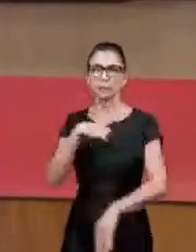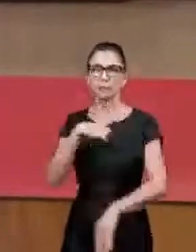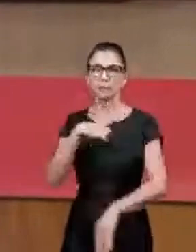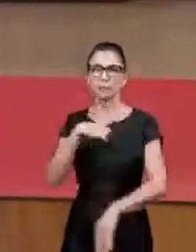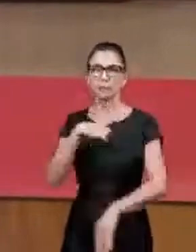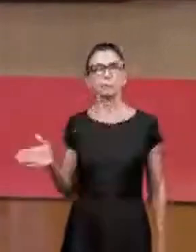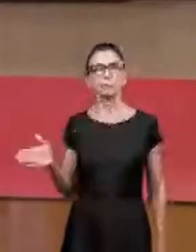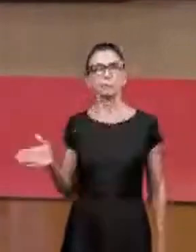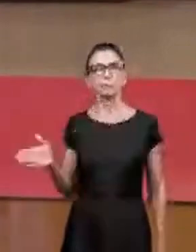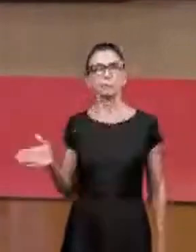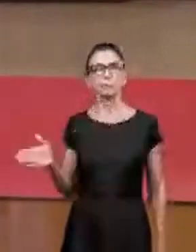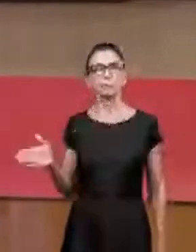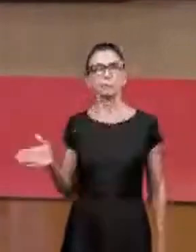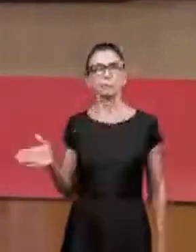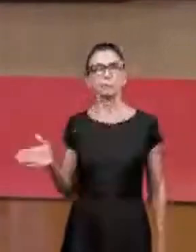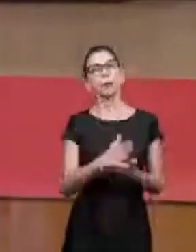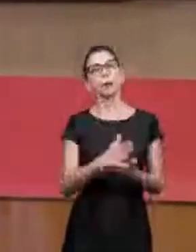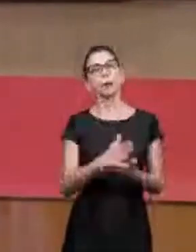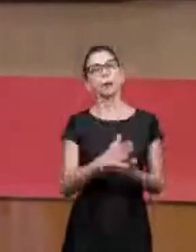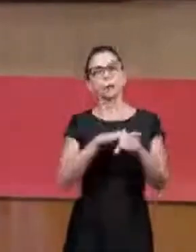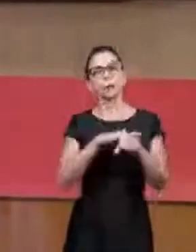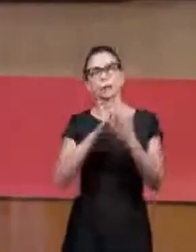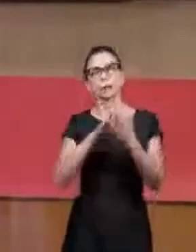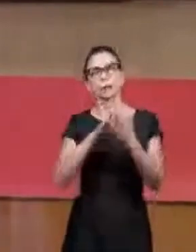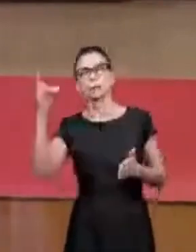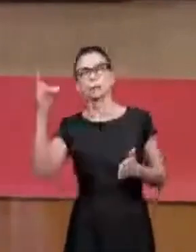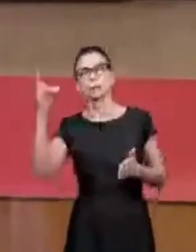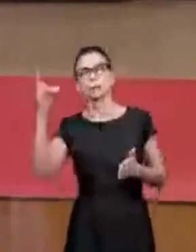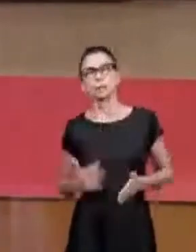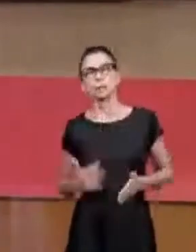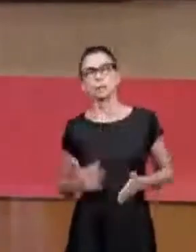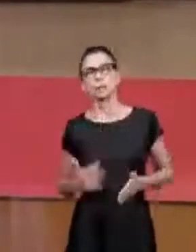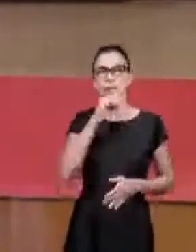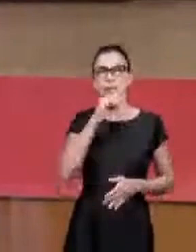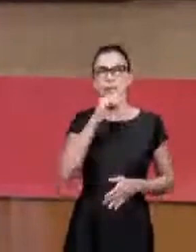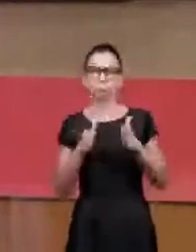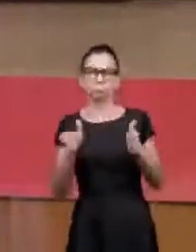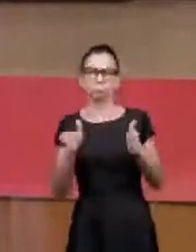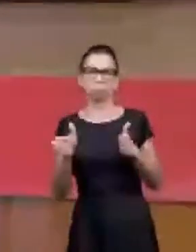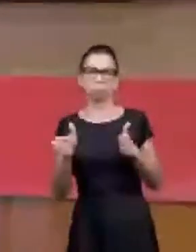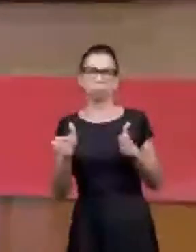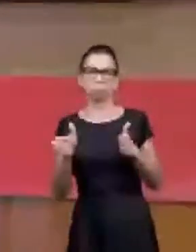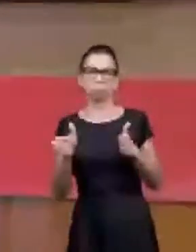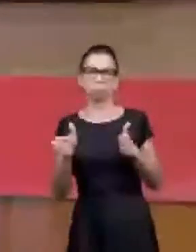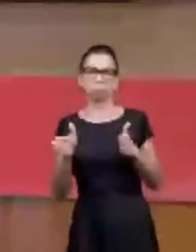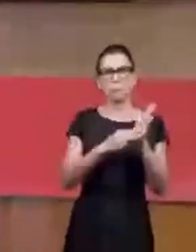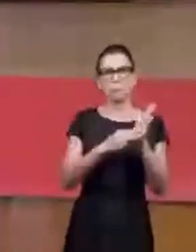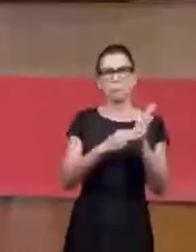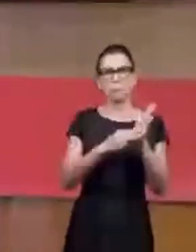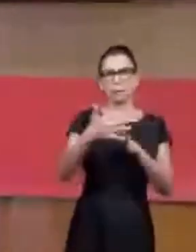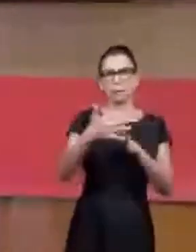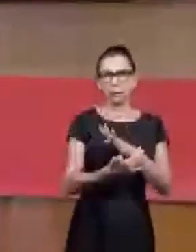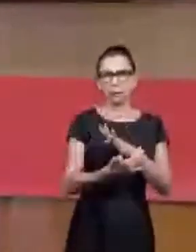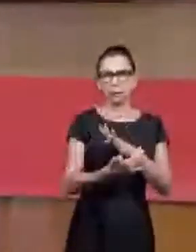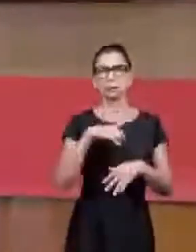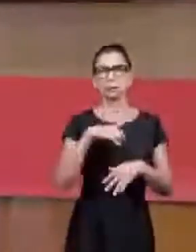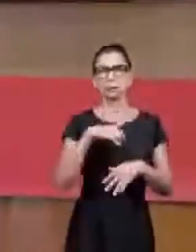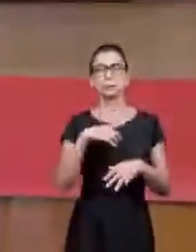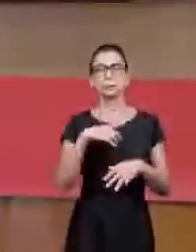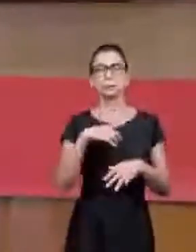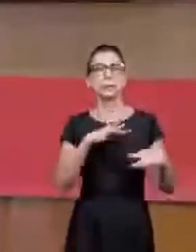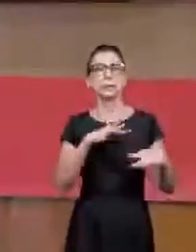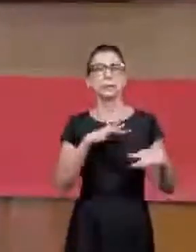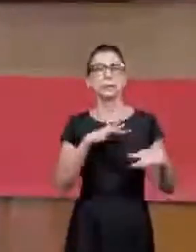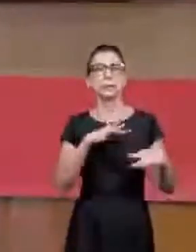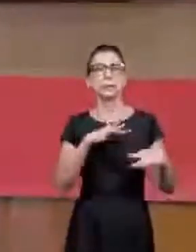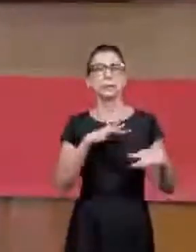We have some content here for children, for sensibility and sign language. We